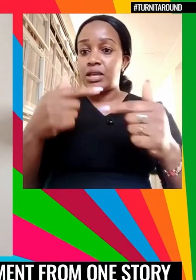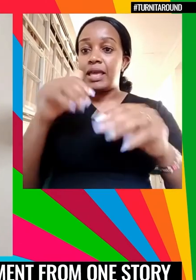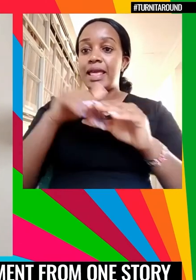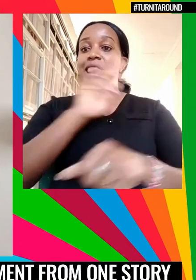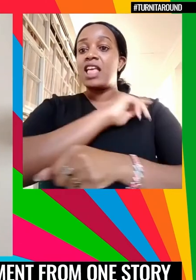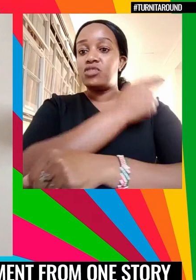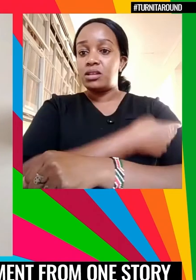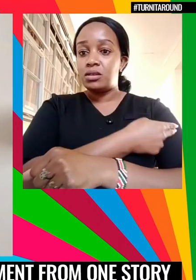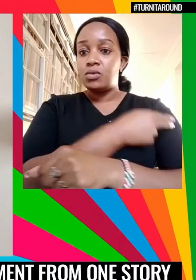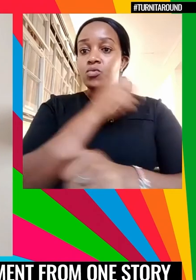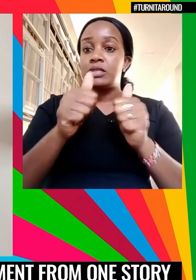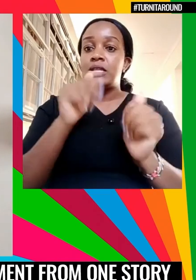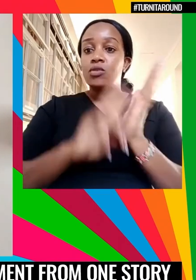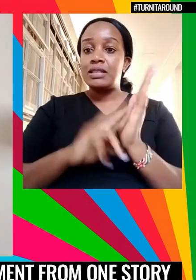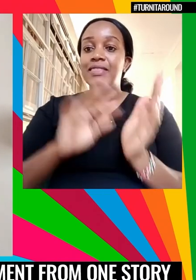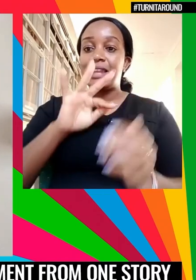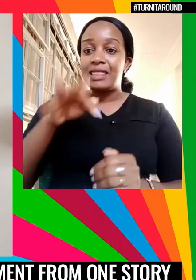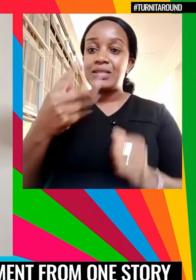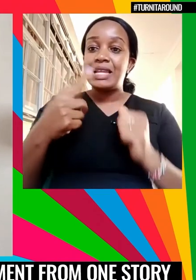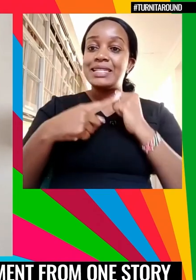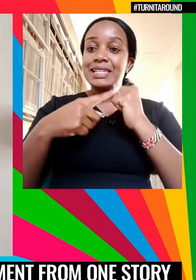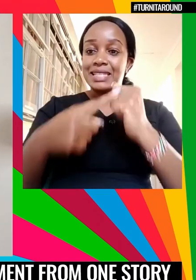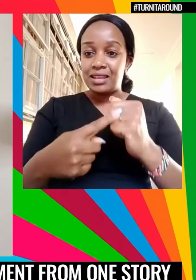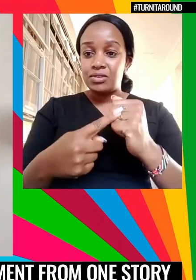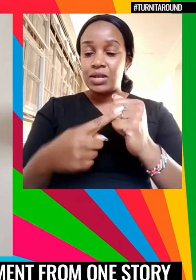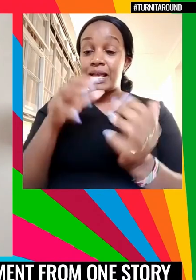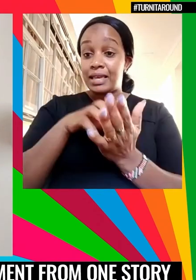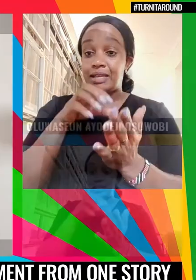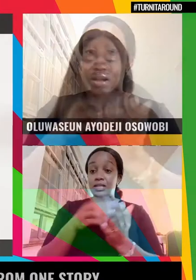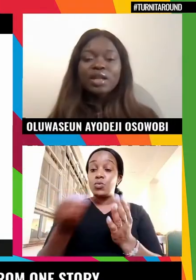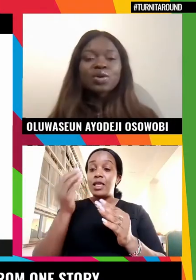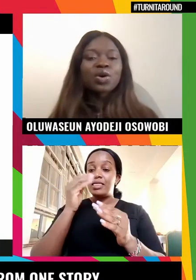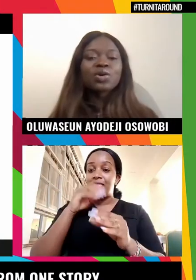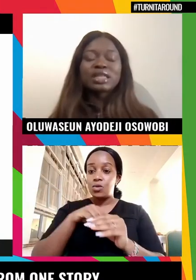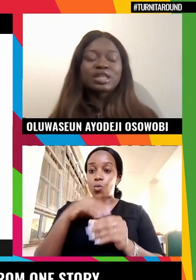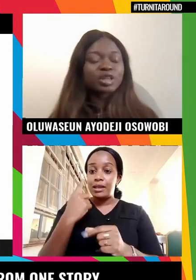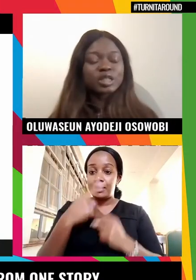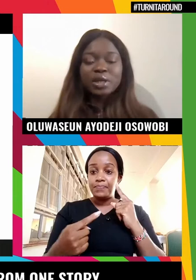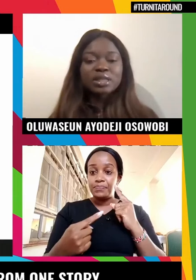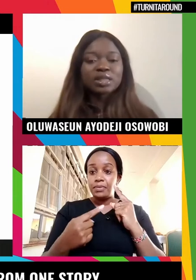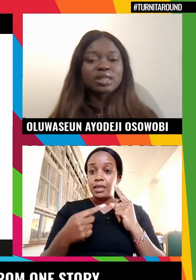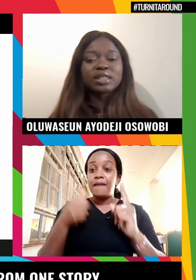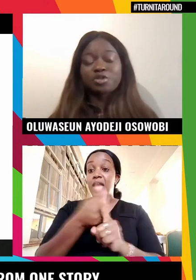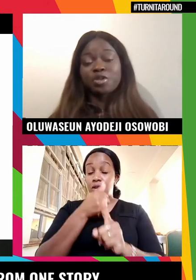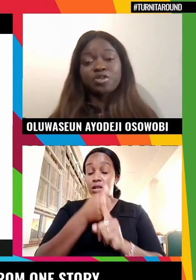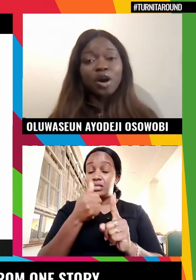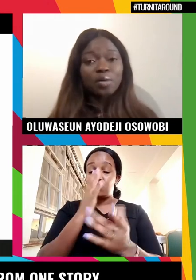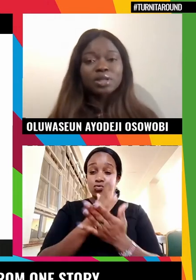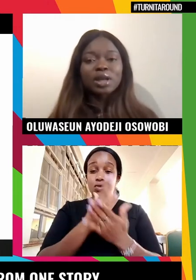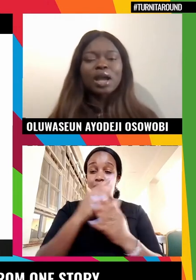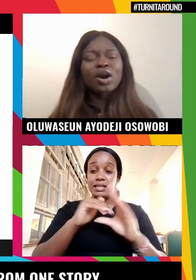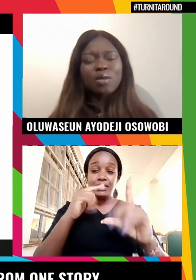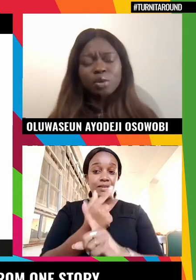,600 cases of rape within the space of three months. Violence, course, in different spaces takes different